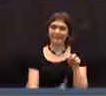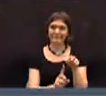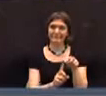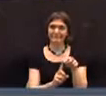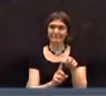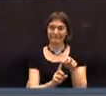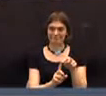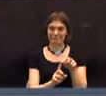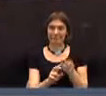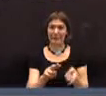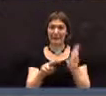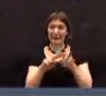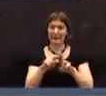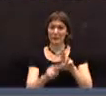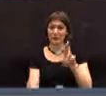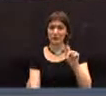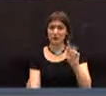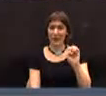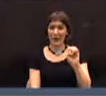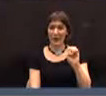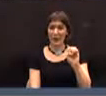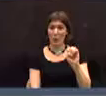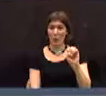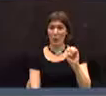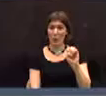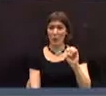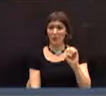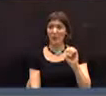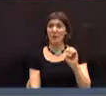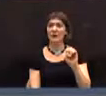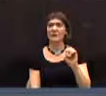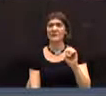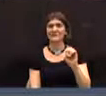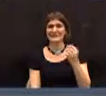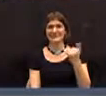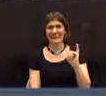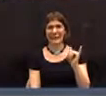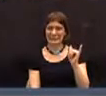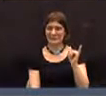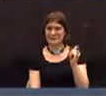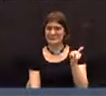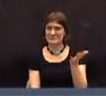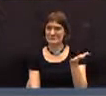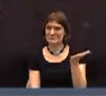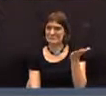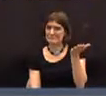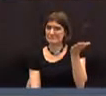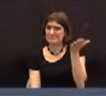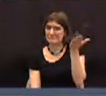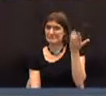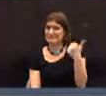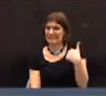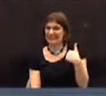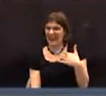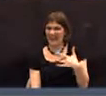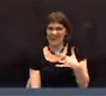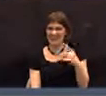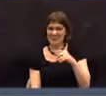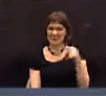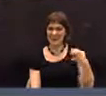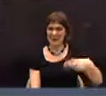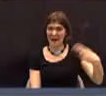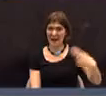rate of increase in our budget is still unacceptably high.